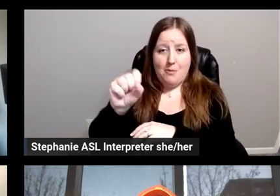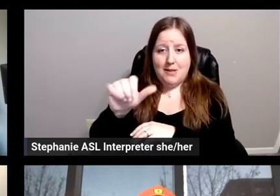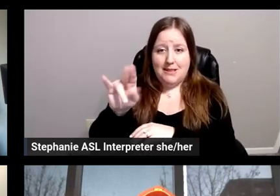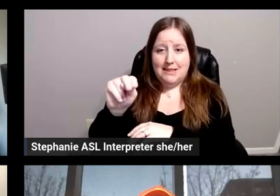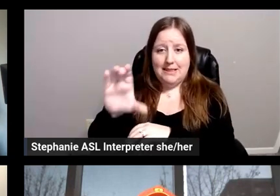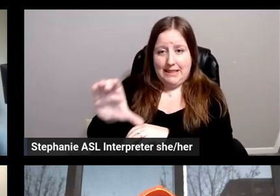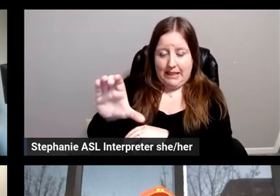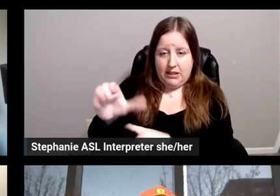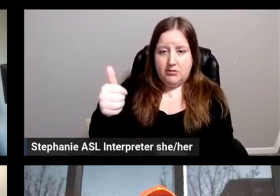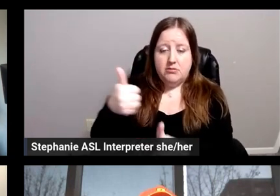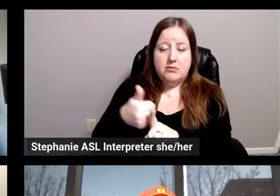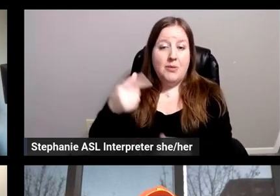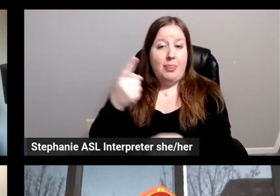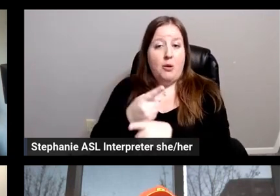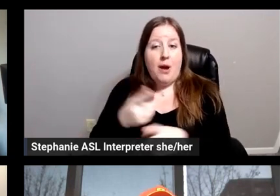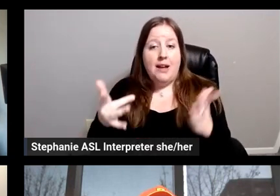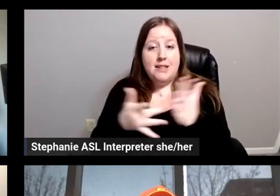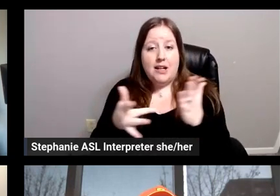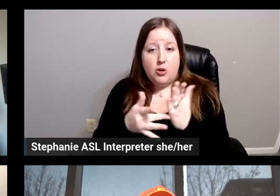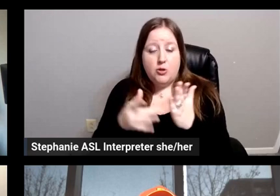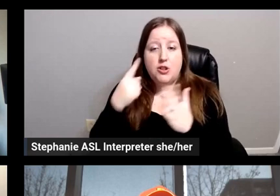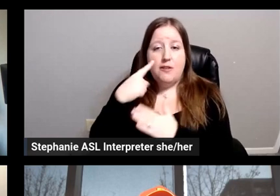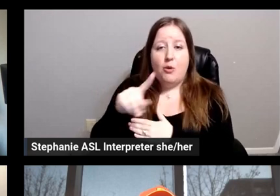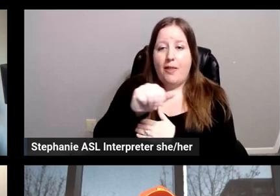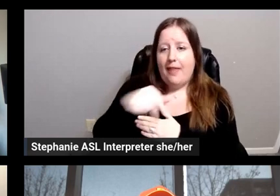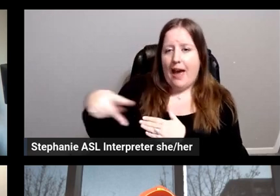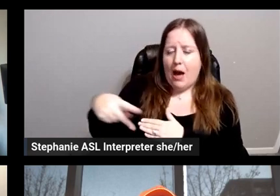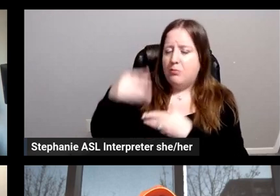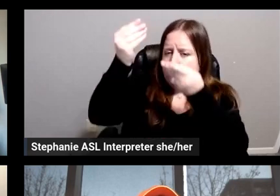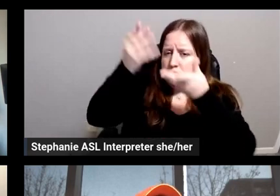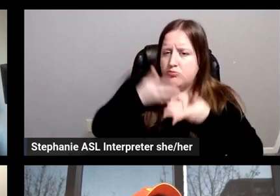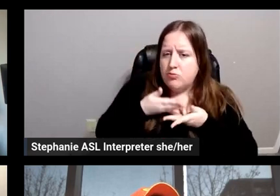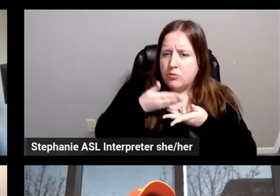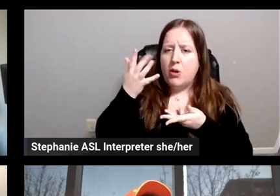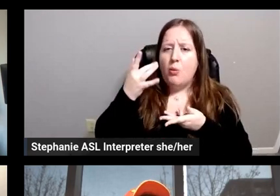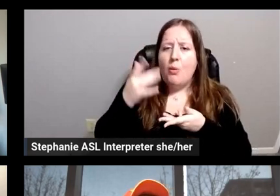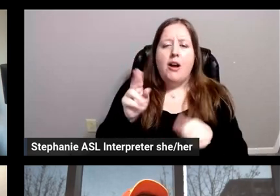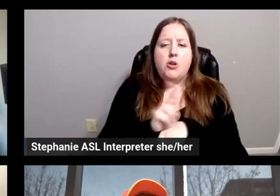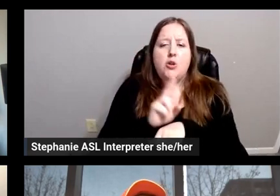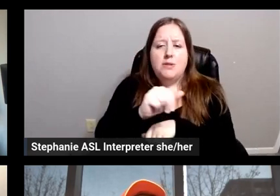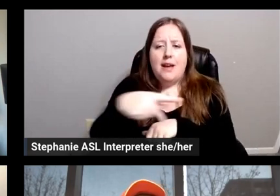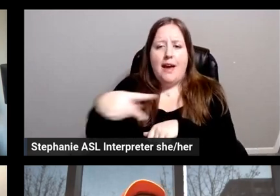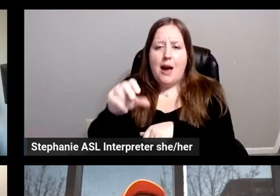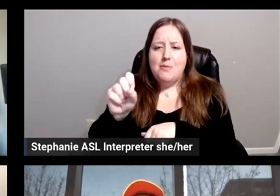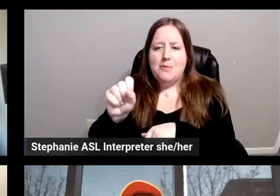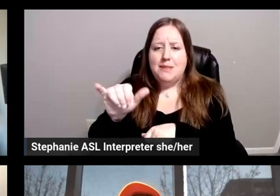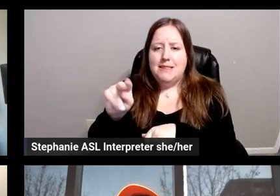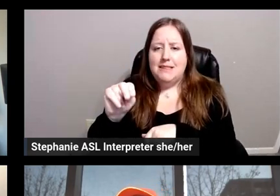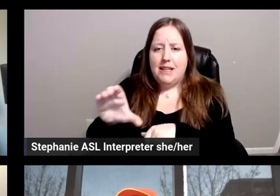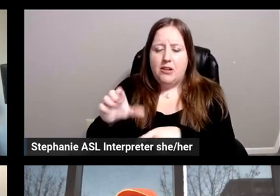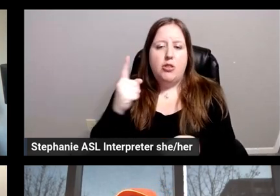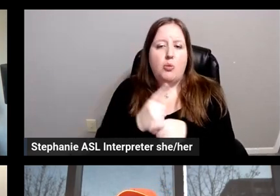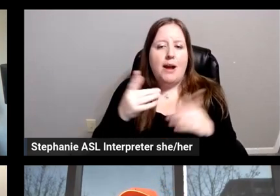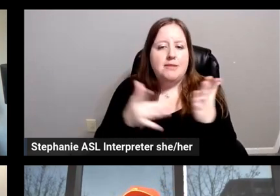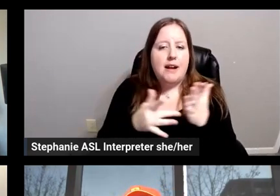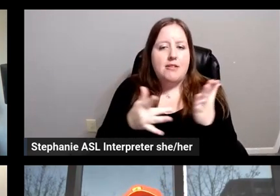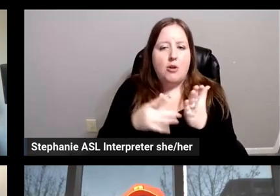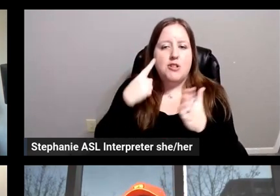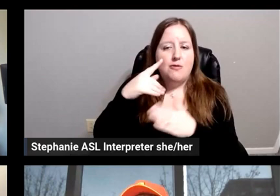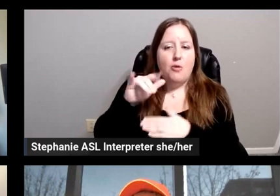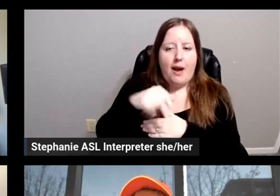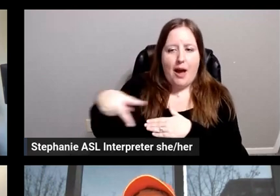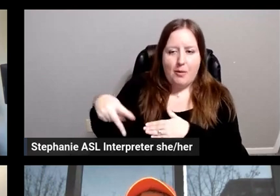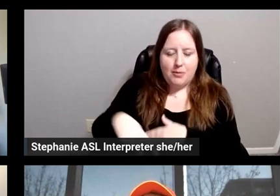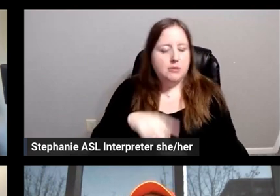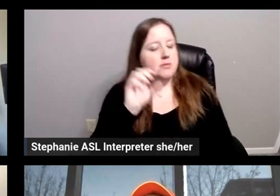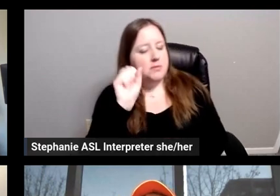technology for the fan app. Tell us more about why you knew that AppSync was the right technology to build this app. Yeah, let